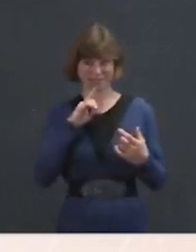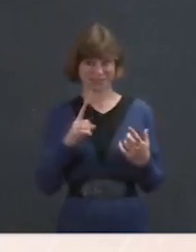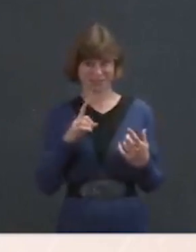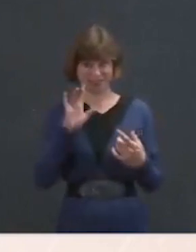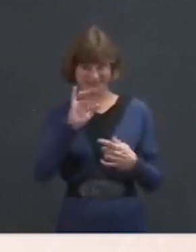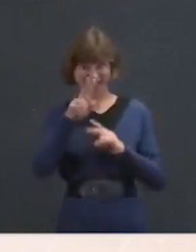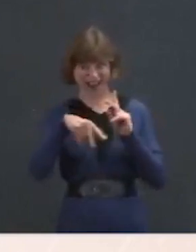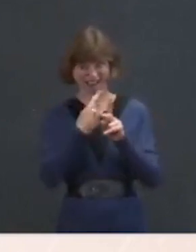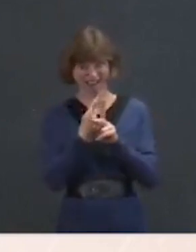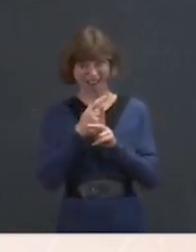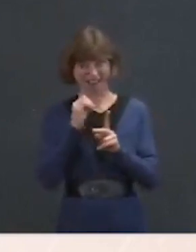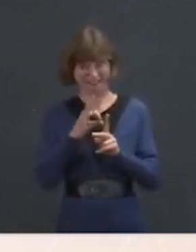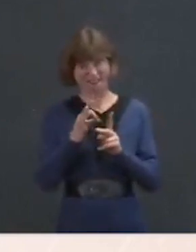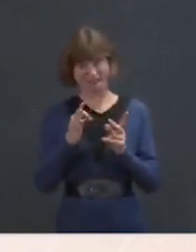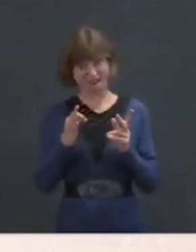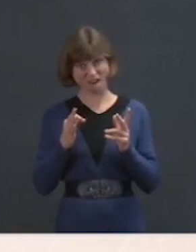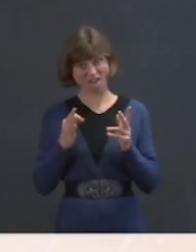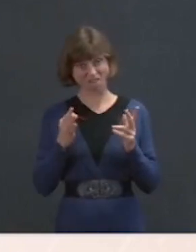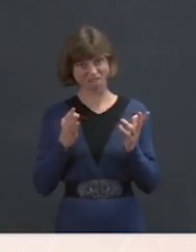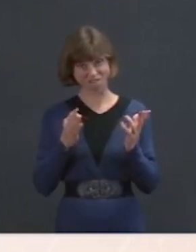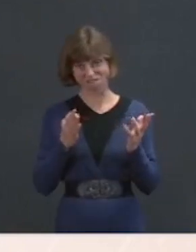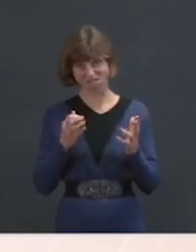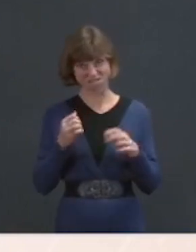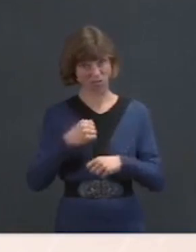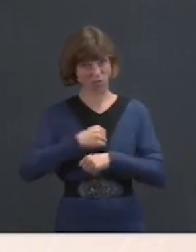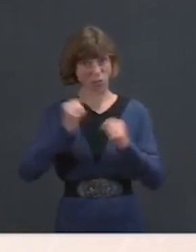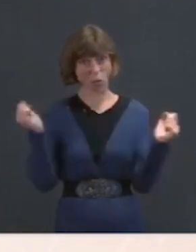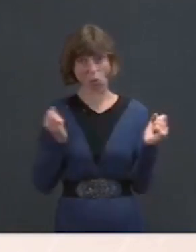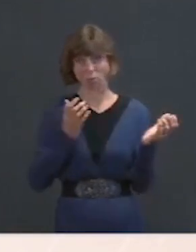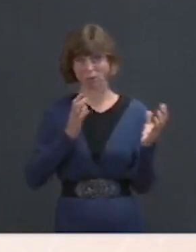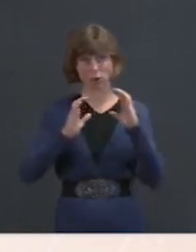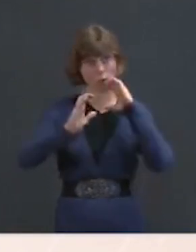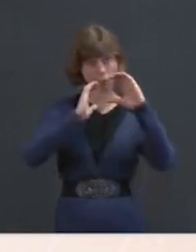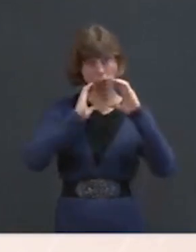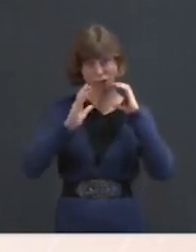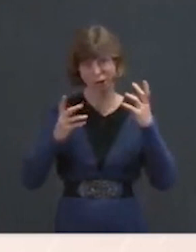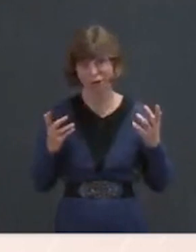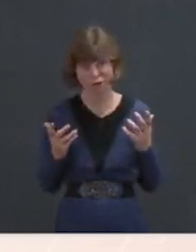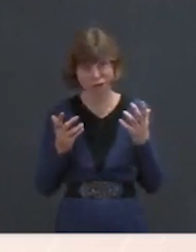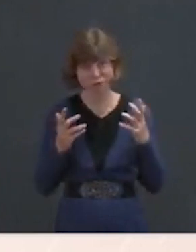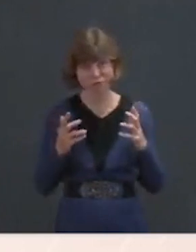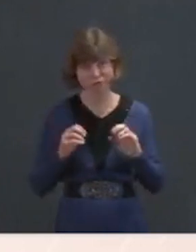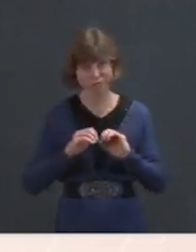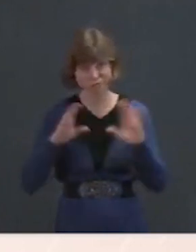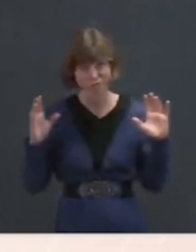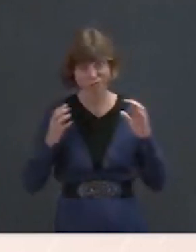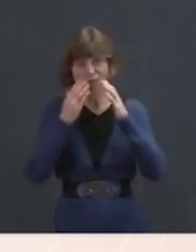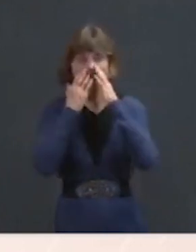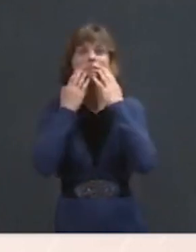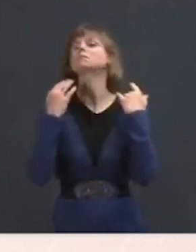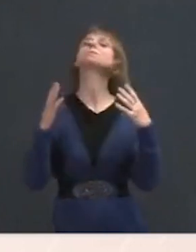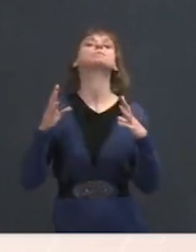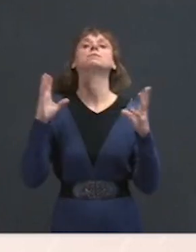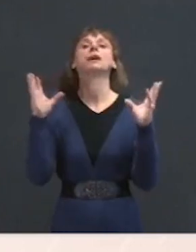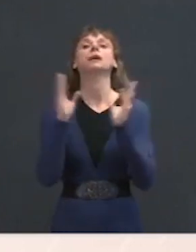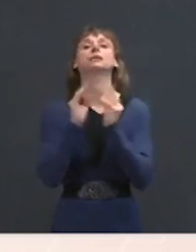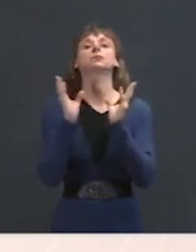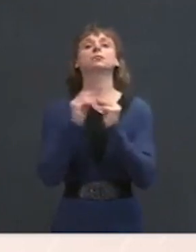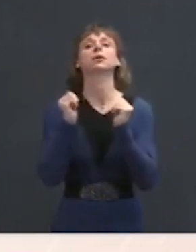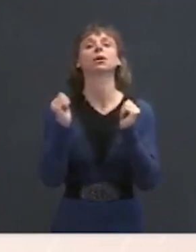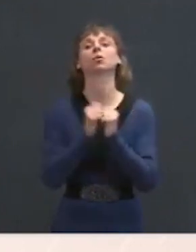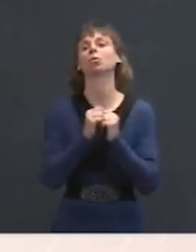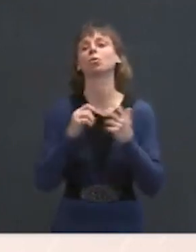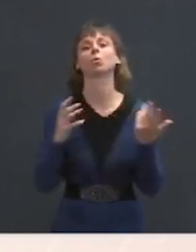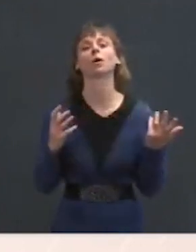really important? And also, wouldn't it be really easy to do? He's meeting with members of the Senate virtually today there. I've released it for you. What